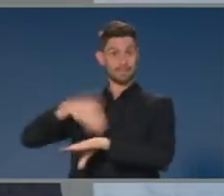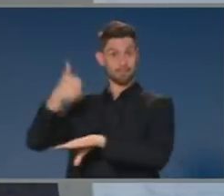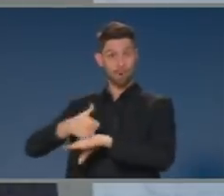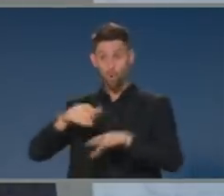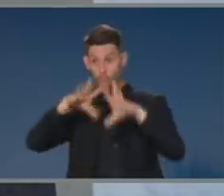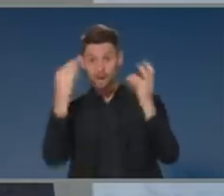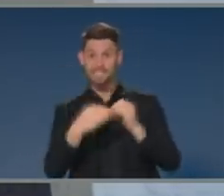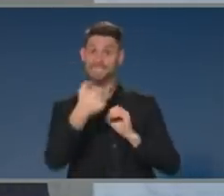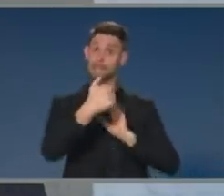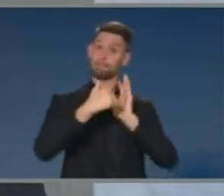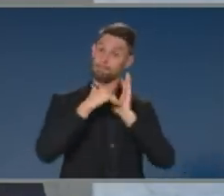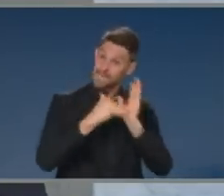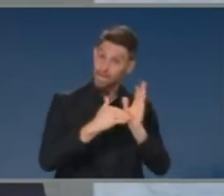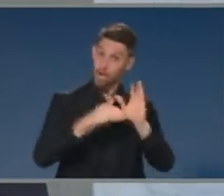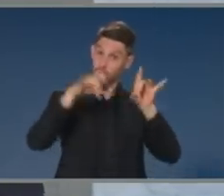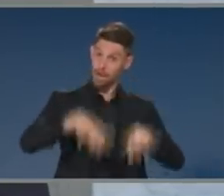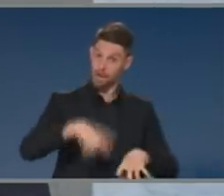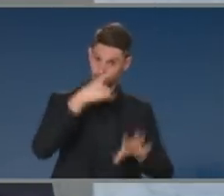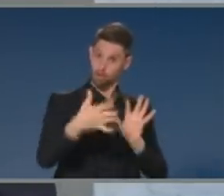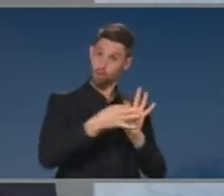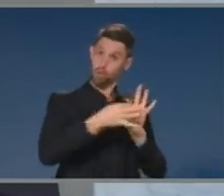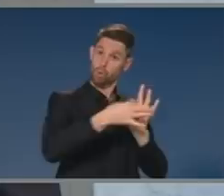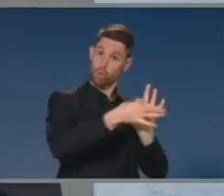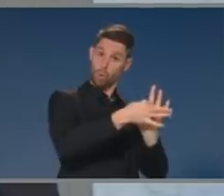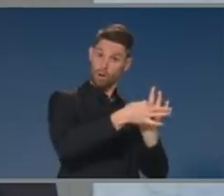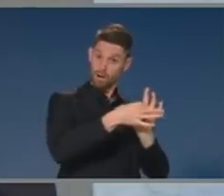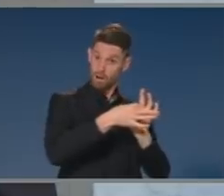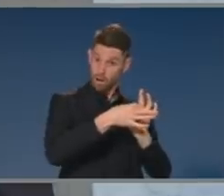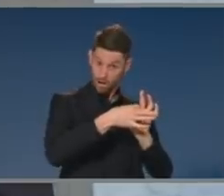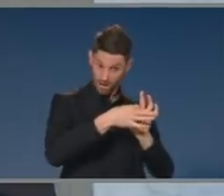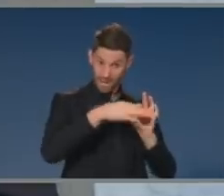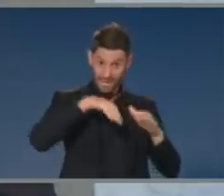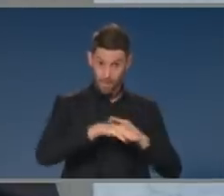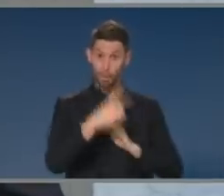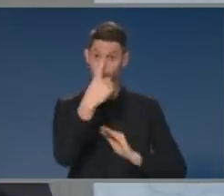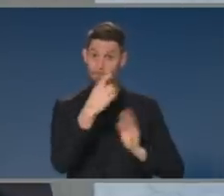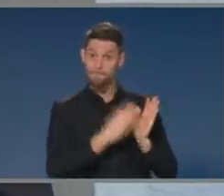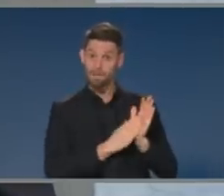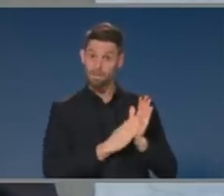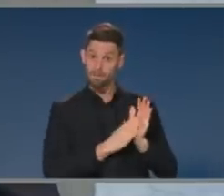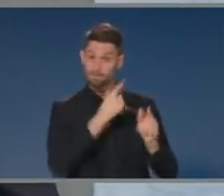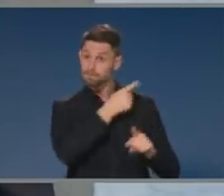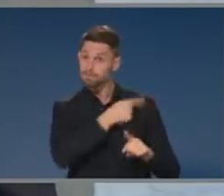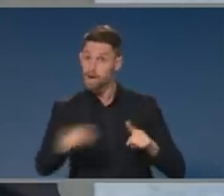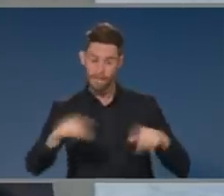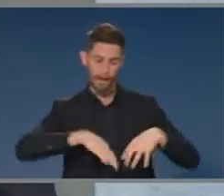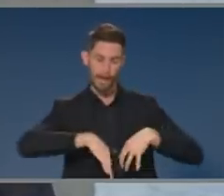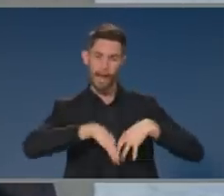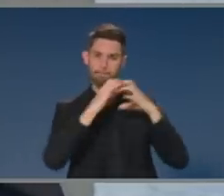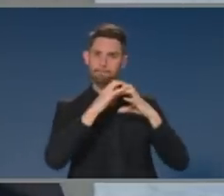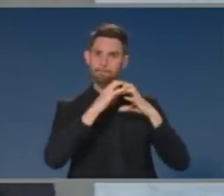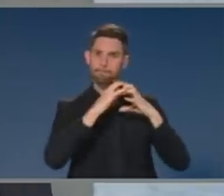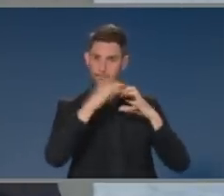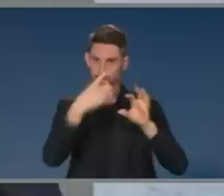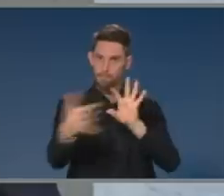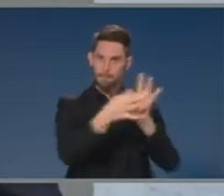6 million Australians. And that has occurred in just over a month. That is an extraordinary pace of change for a program